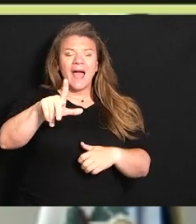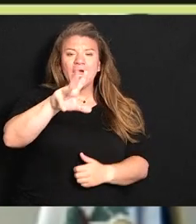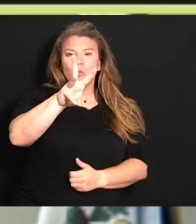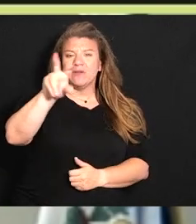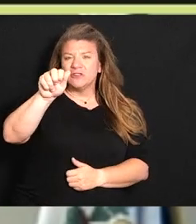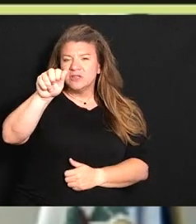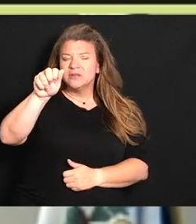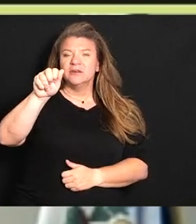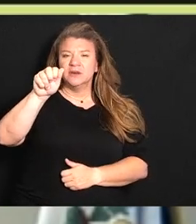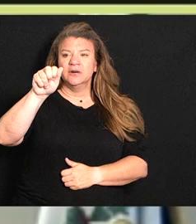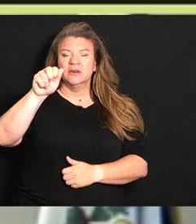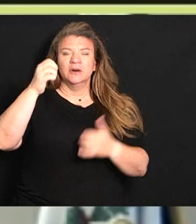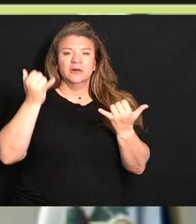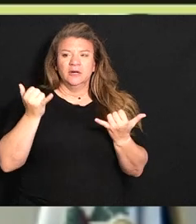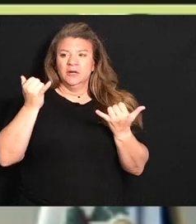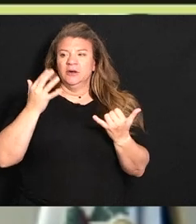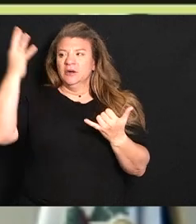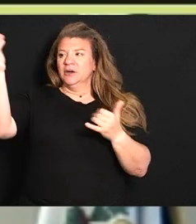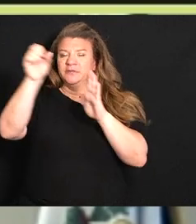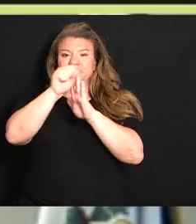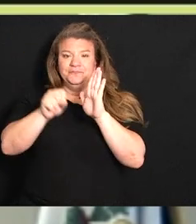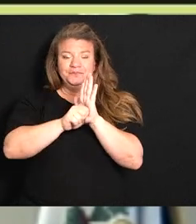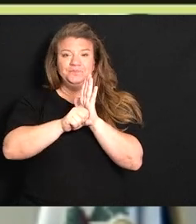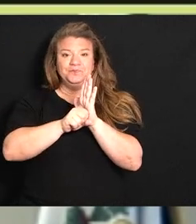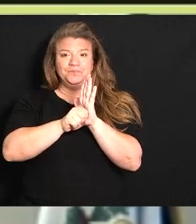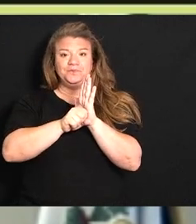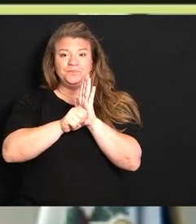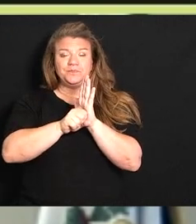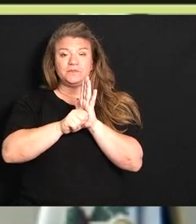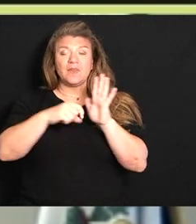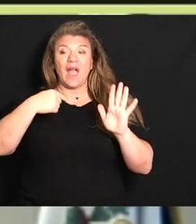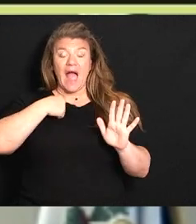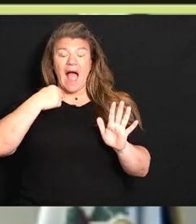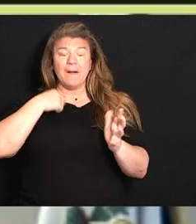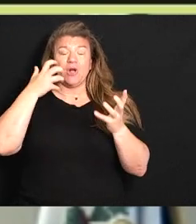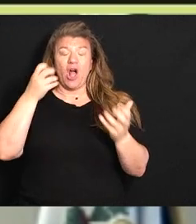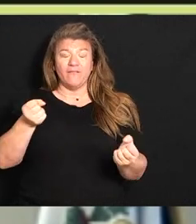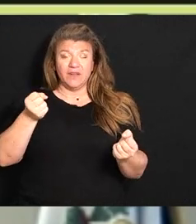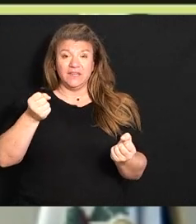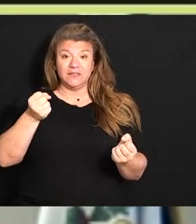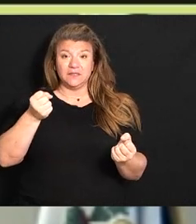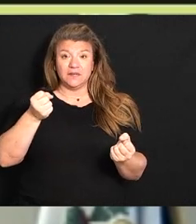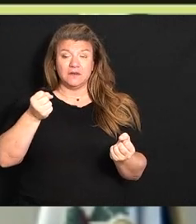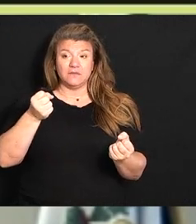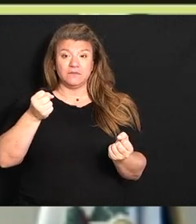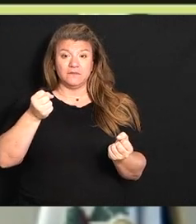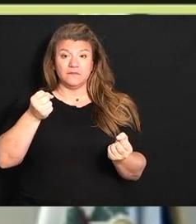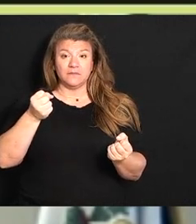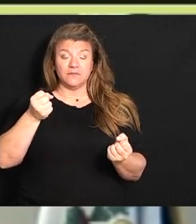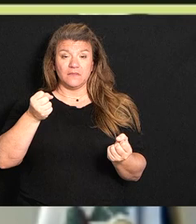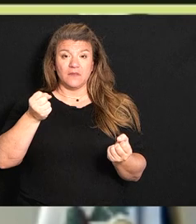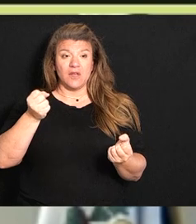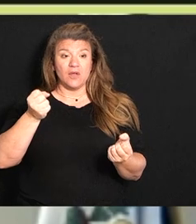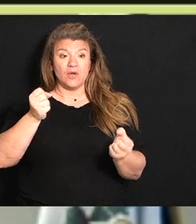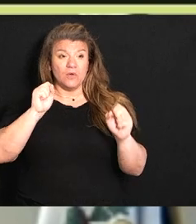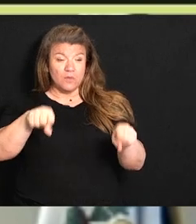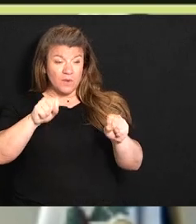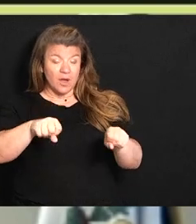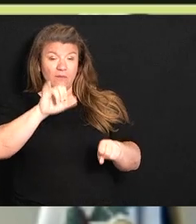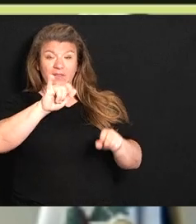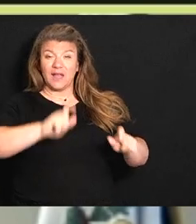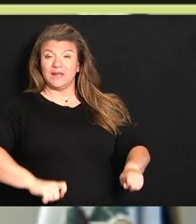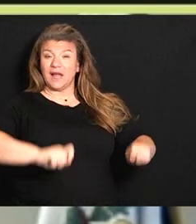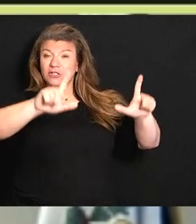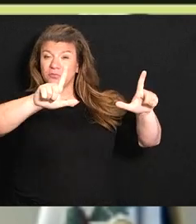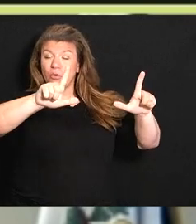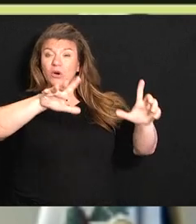who are going out of state and I'm confident with Commissioner Pack that we're going to tackle these things that board is a part of that